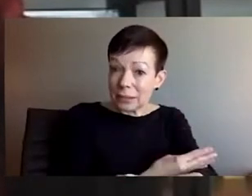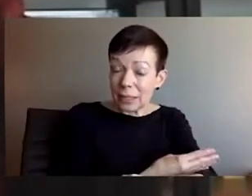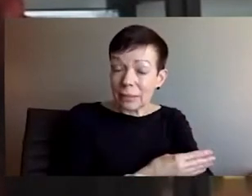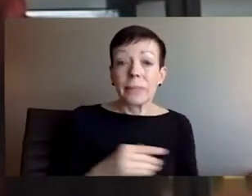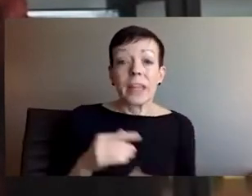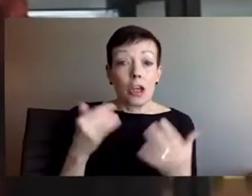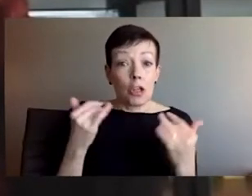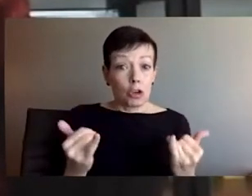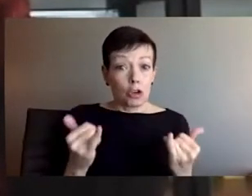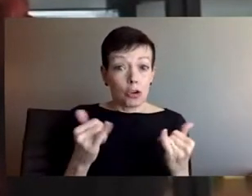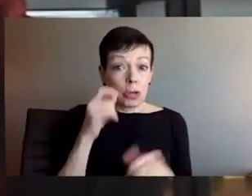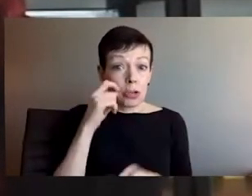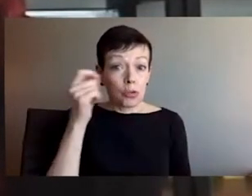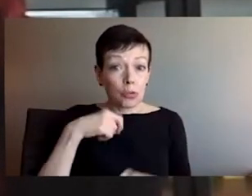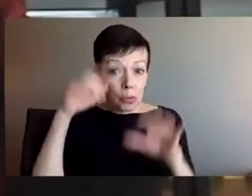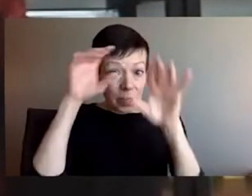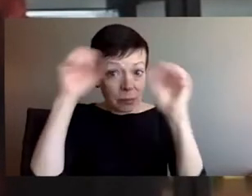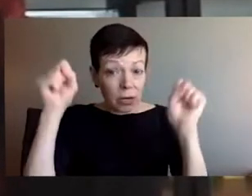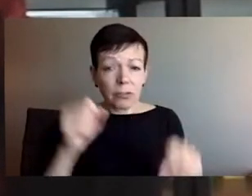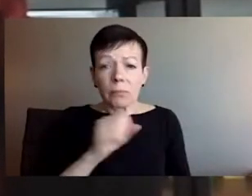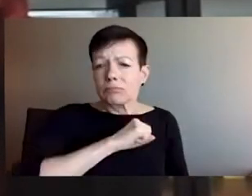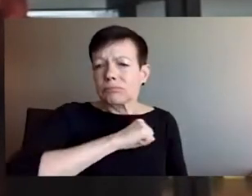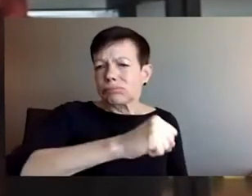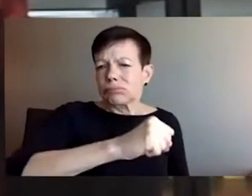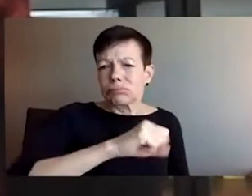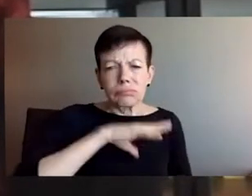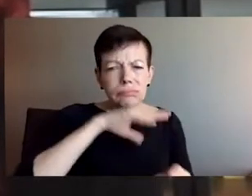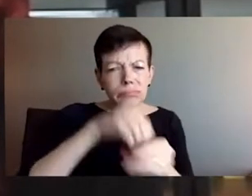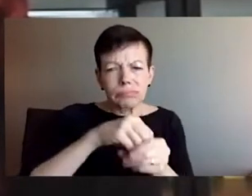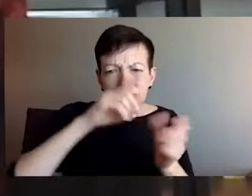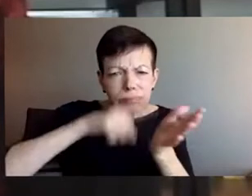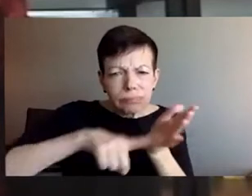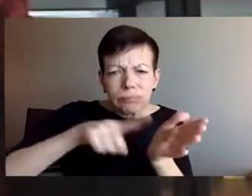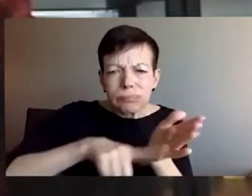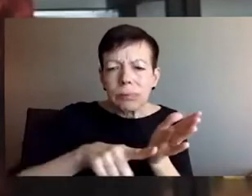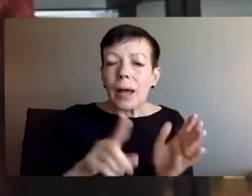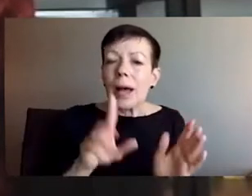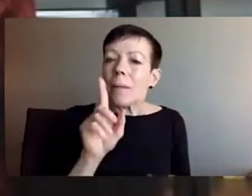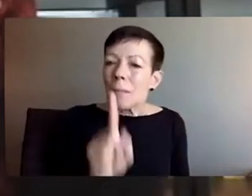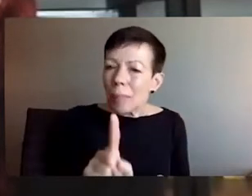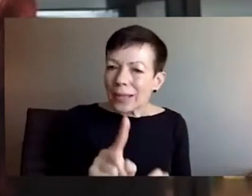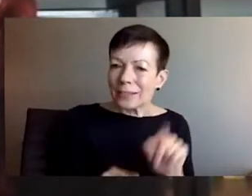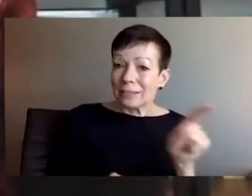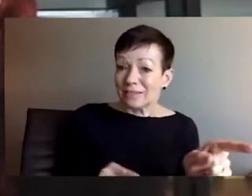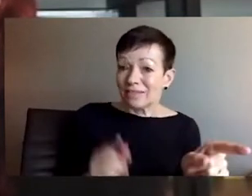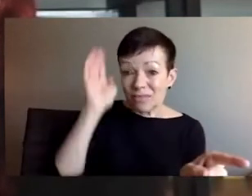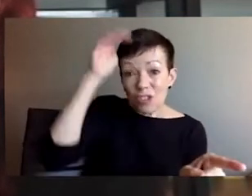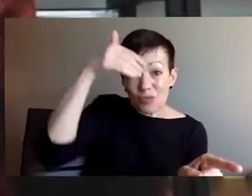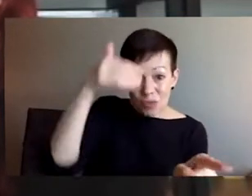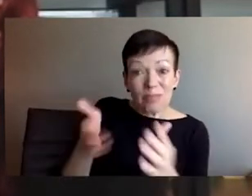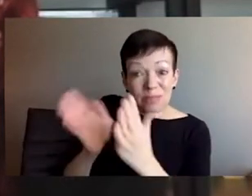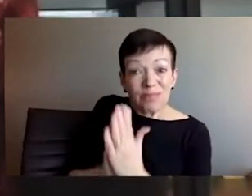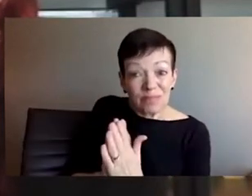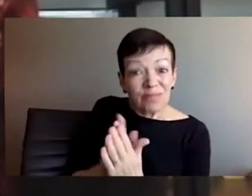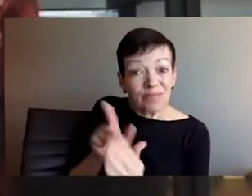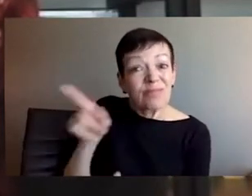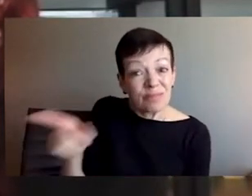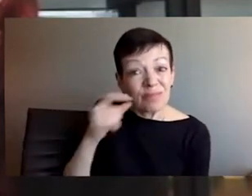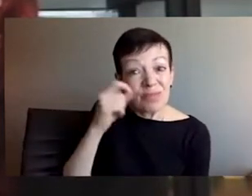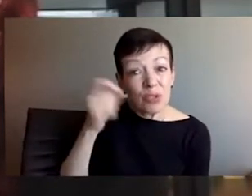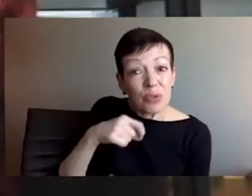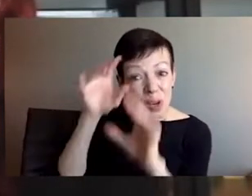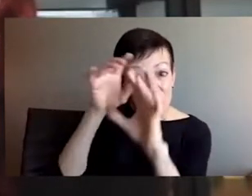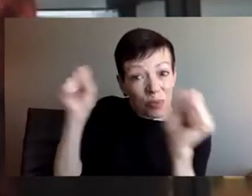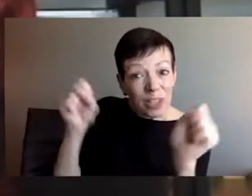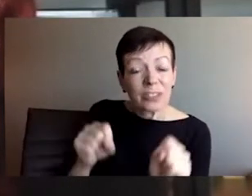promise at Trump's request to intervene in an American election. By announcing an investigation of, uh, uh, president